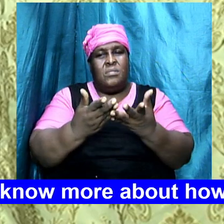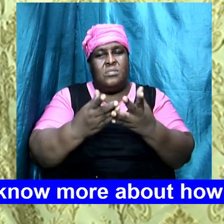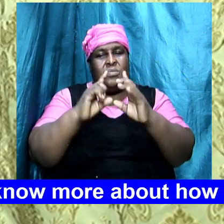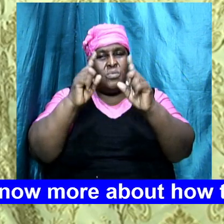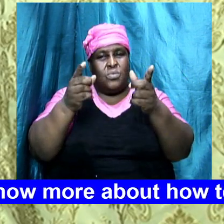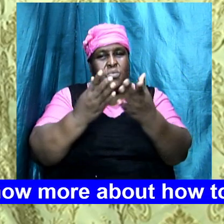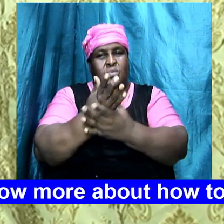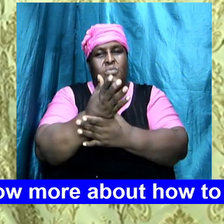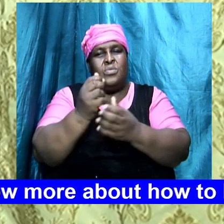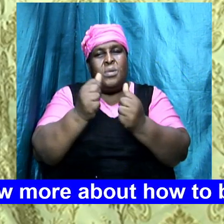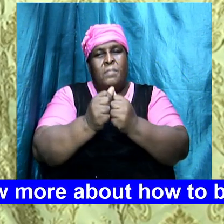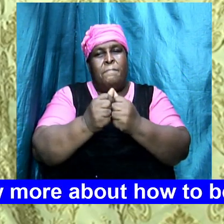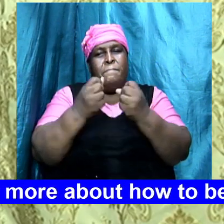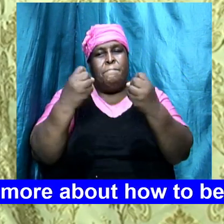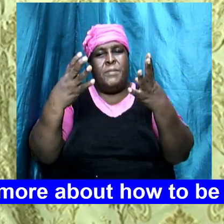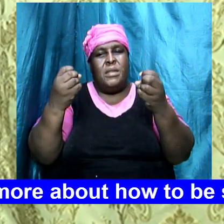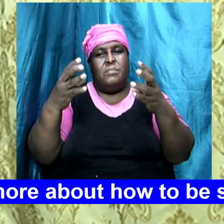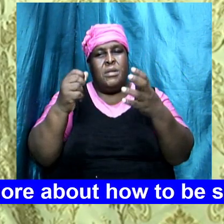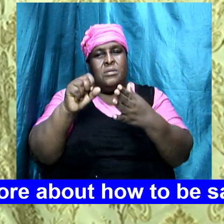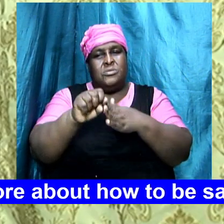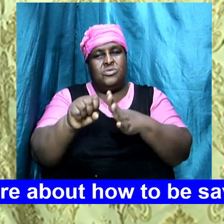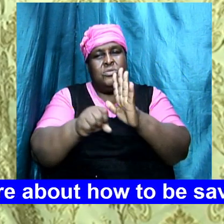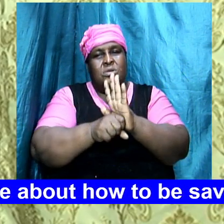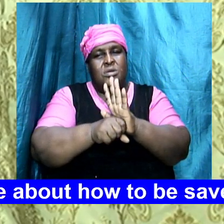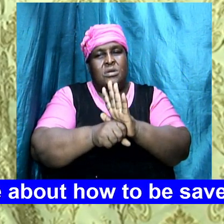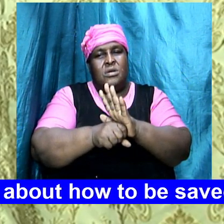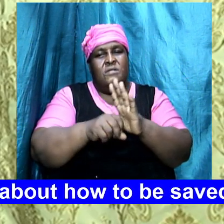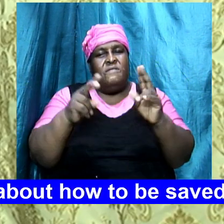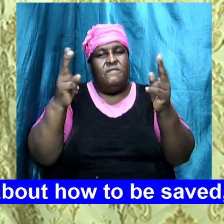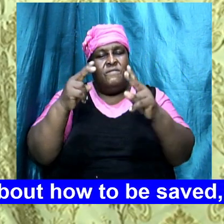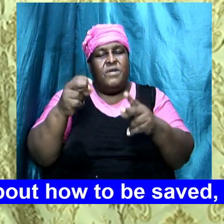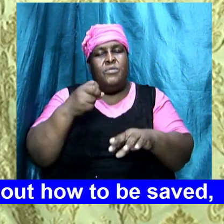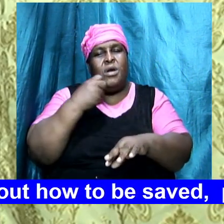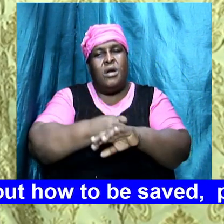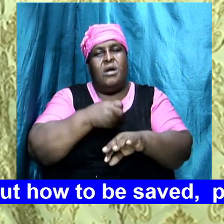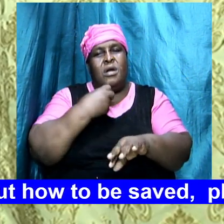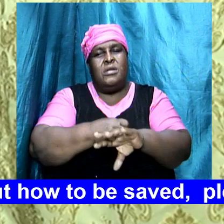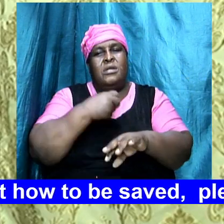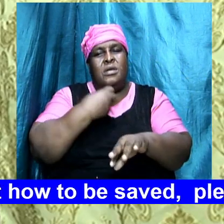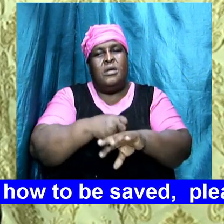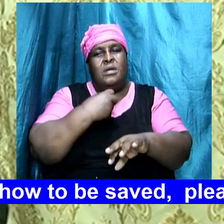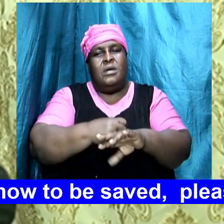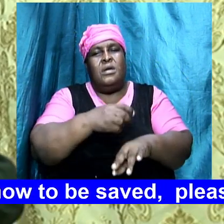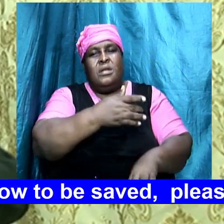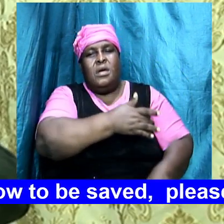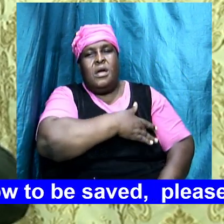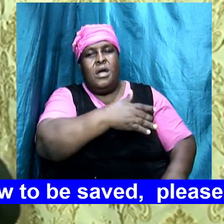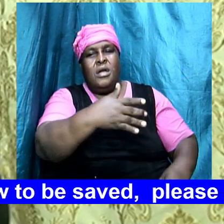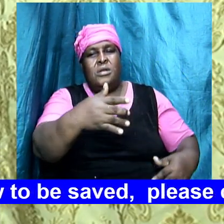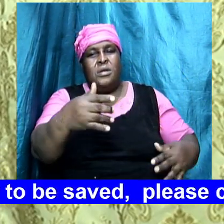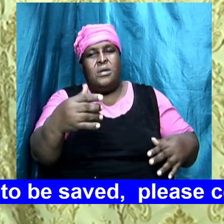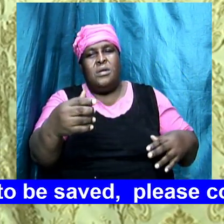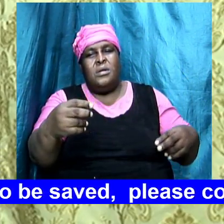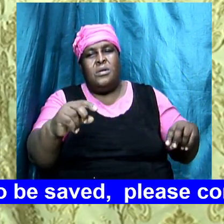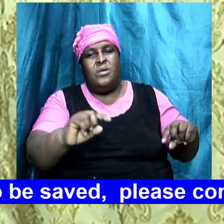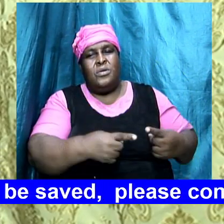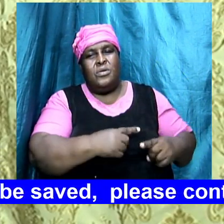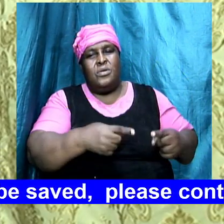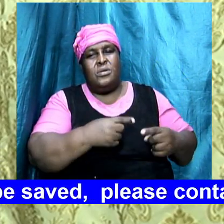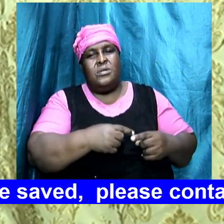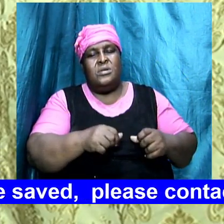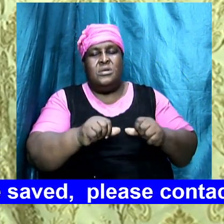and it would be very hard and hard paining to know that you know you spend so much time